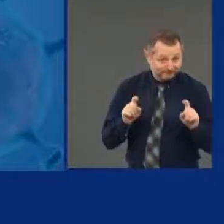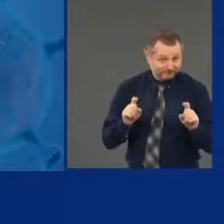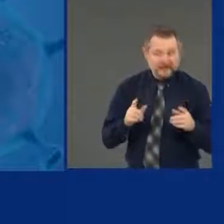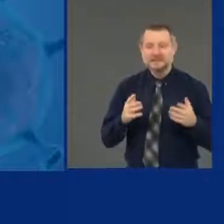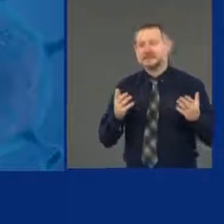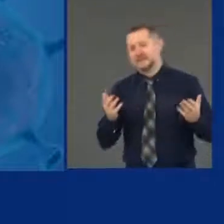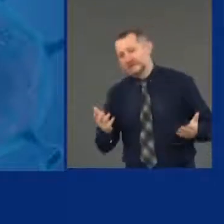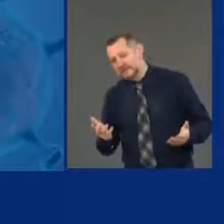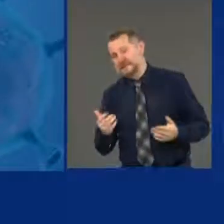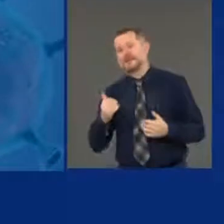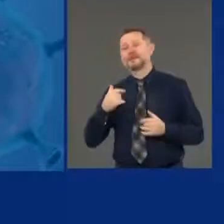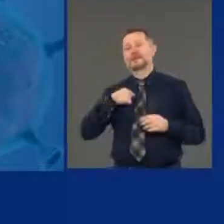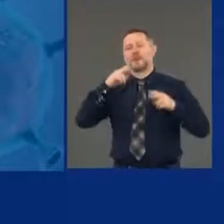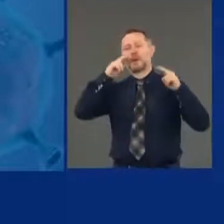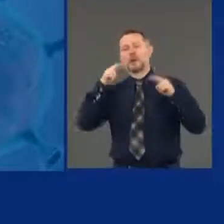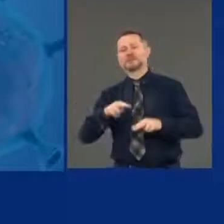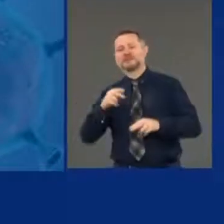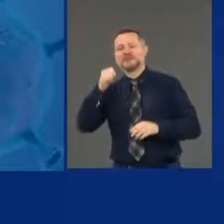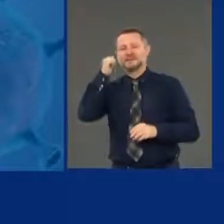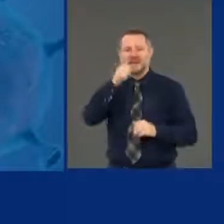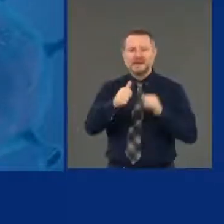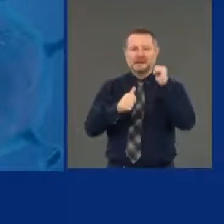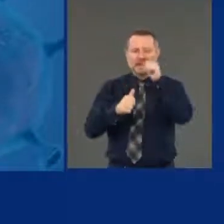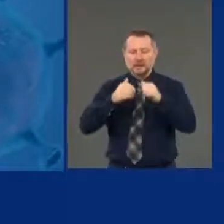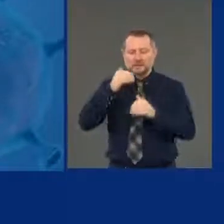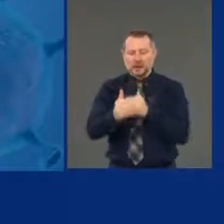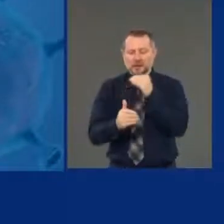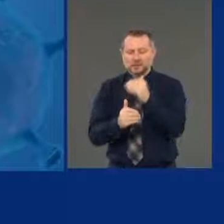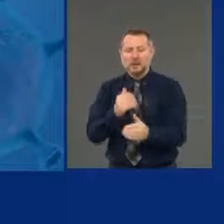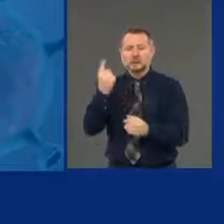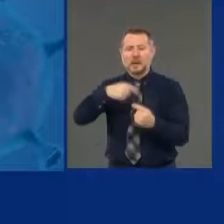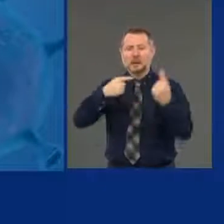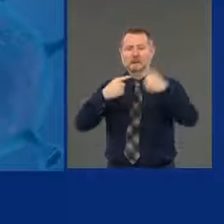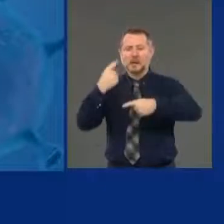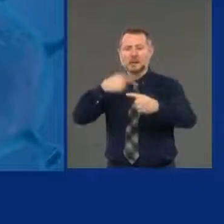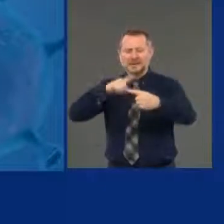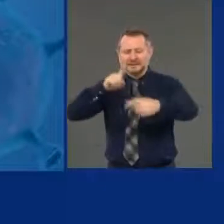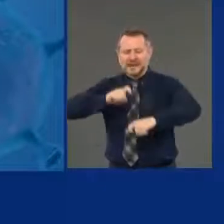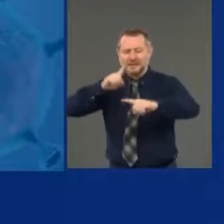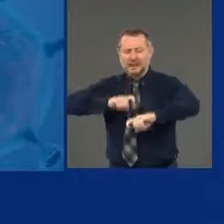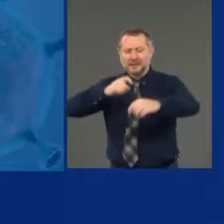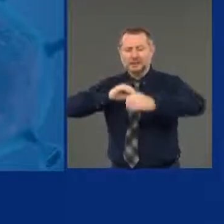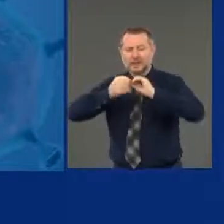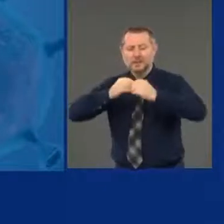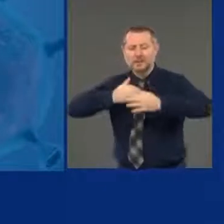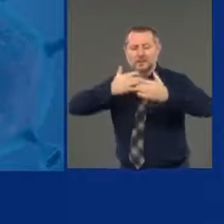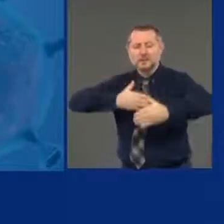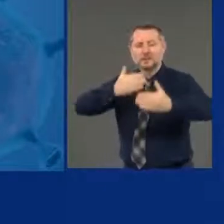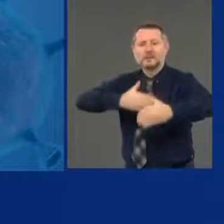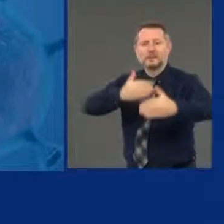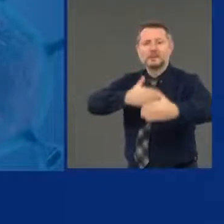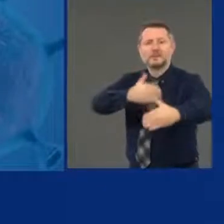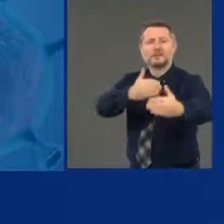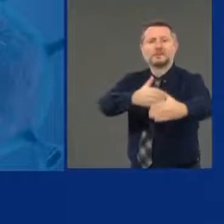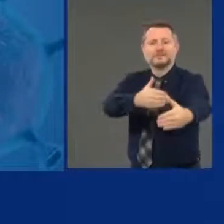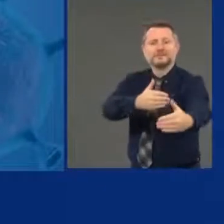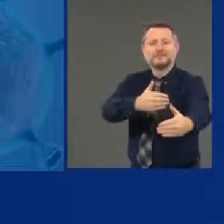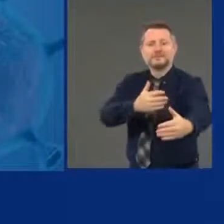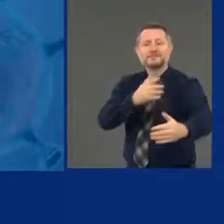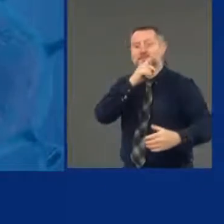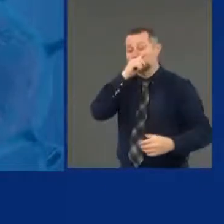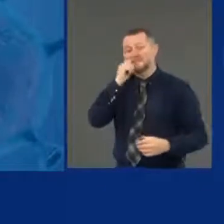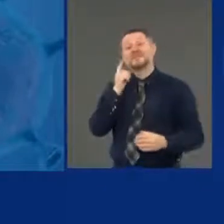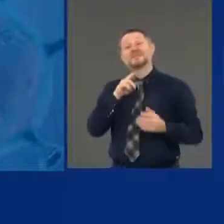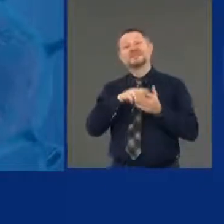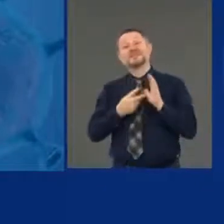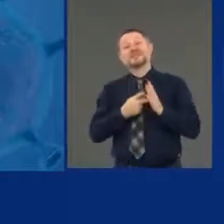-to-day testing that we're doing, okay? In some ways, the number of deaths right